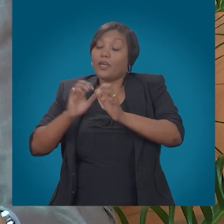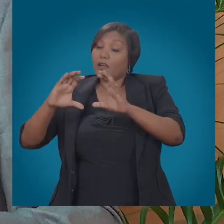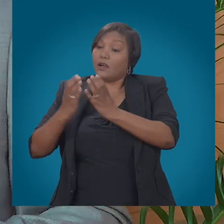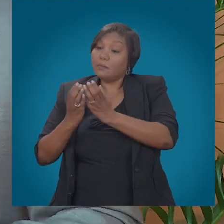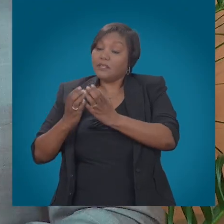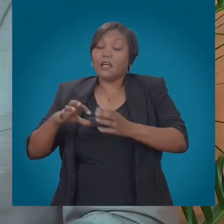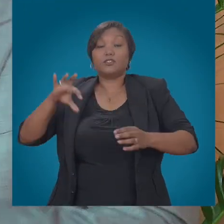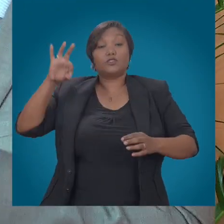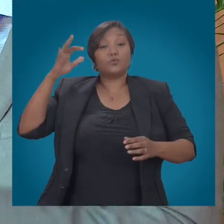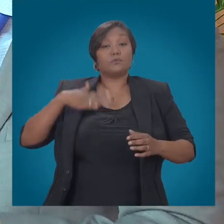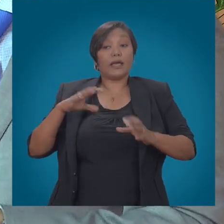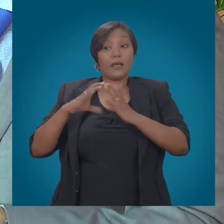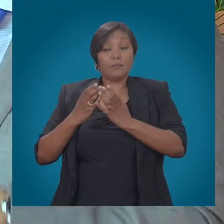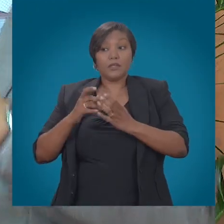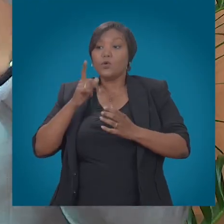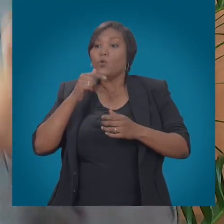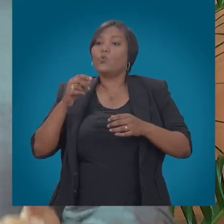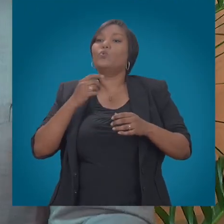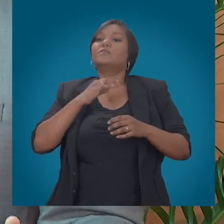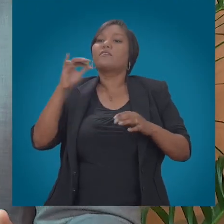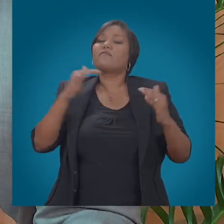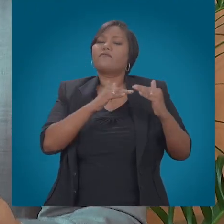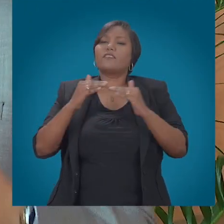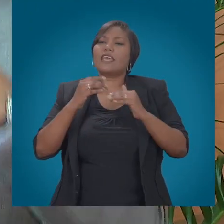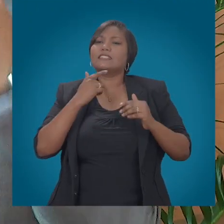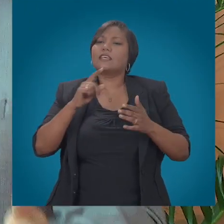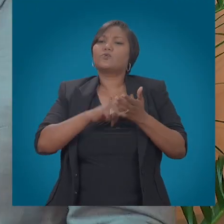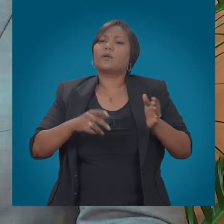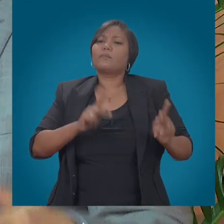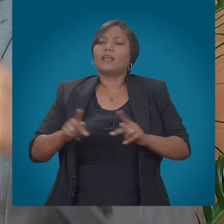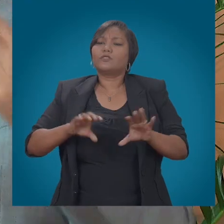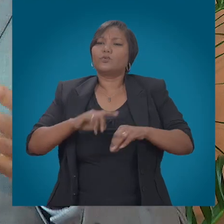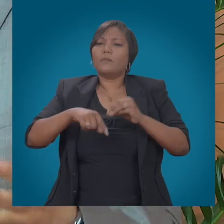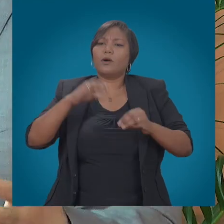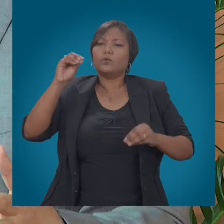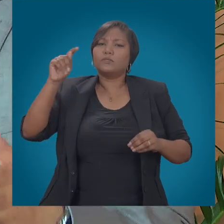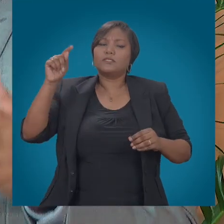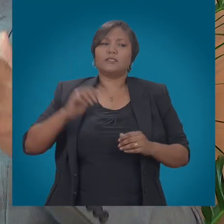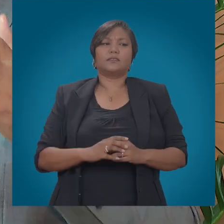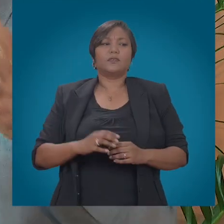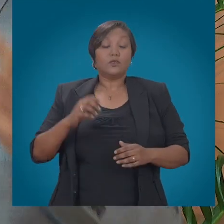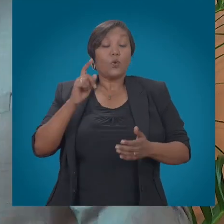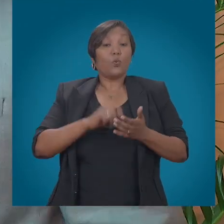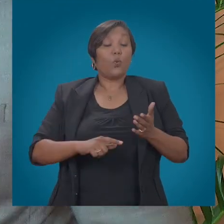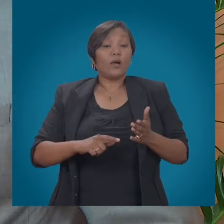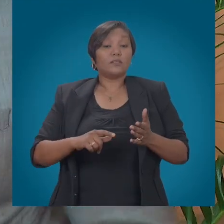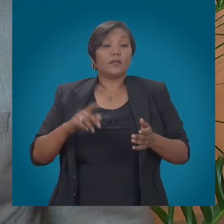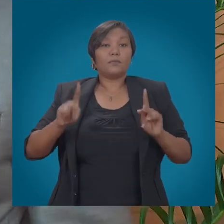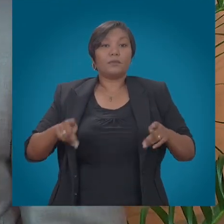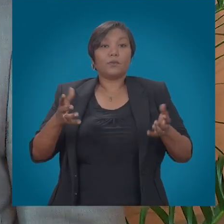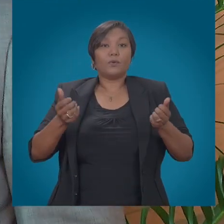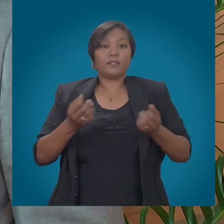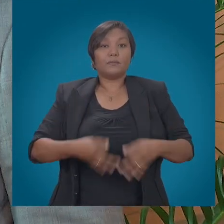a customer of the provider that is transparent about its policies, doesn't want to throttle, etc. What role does consumer